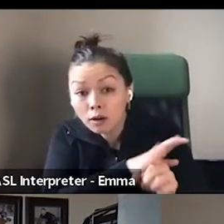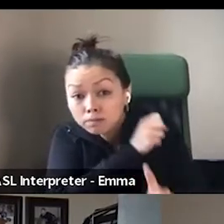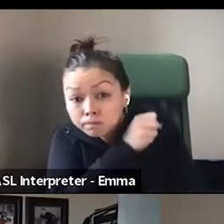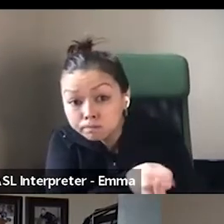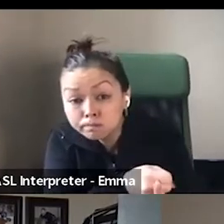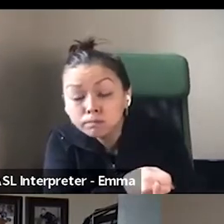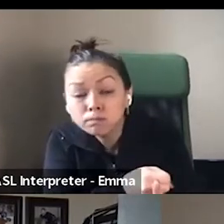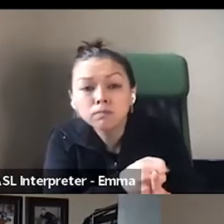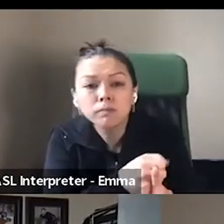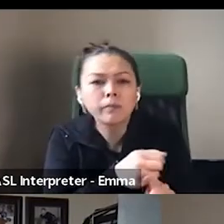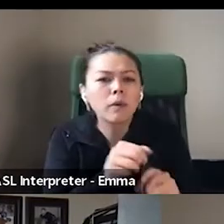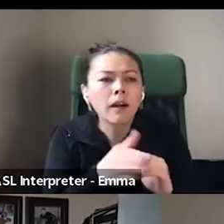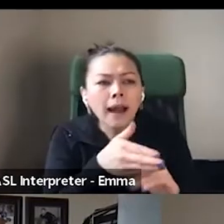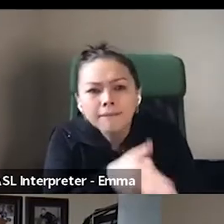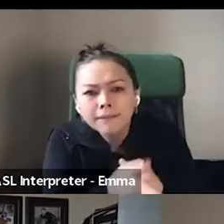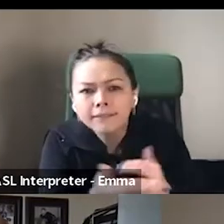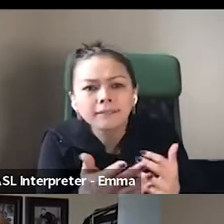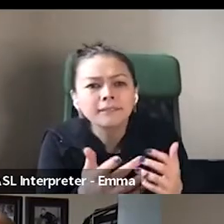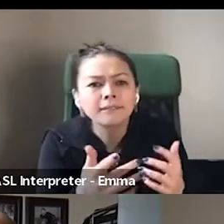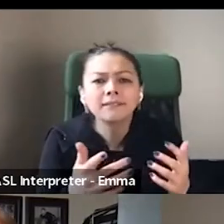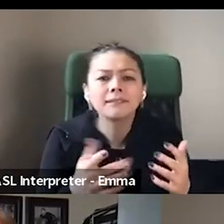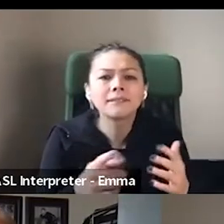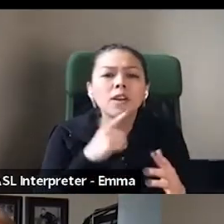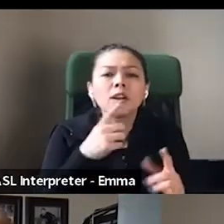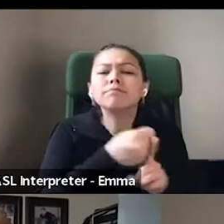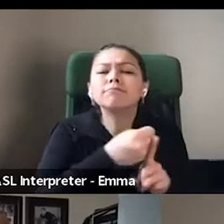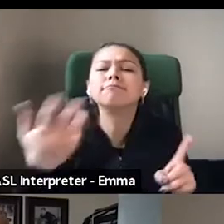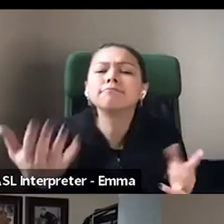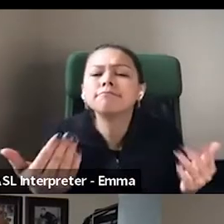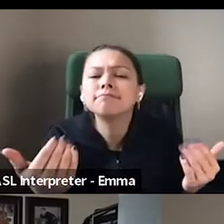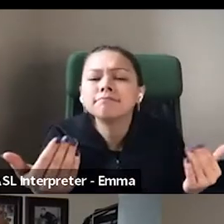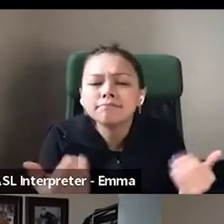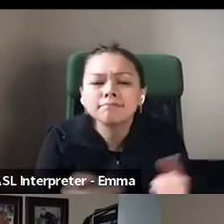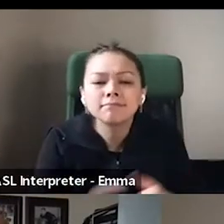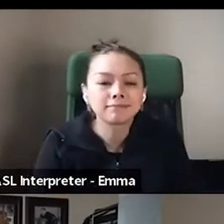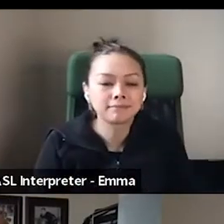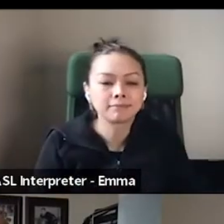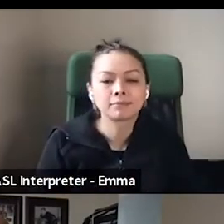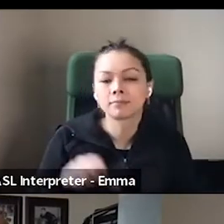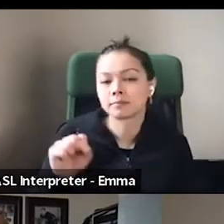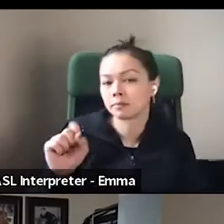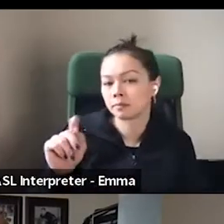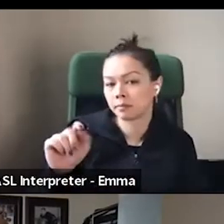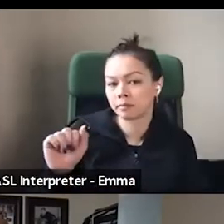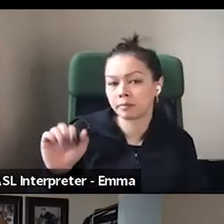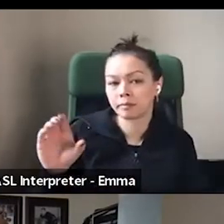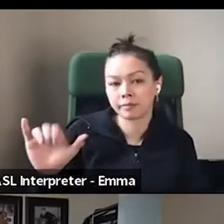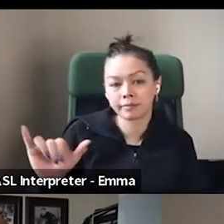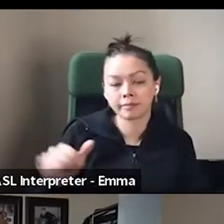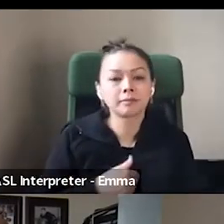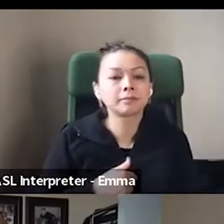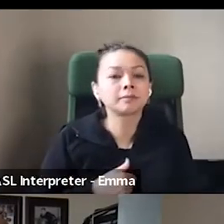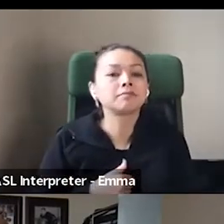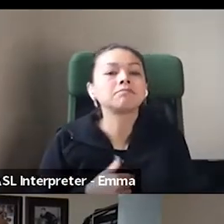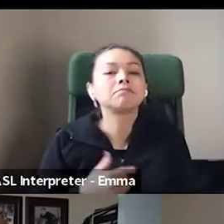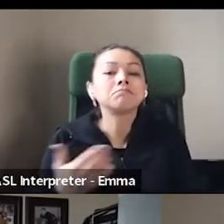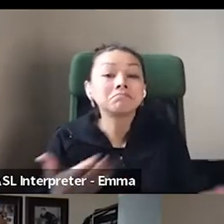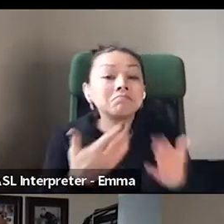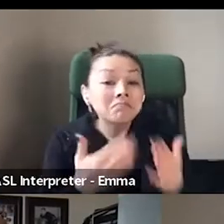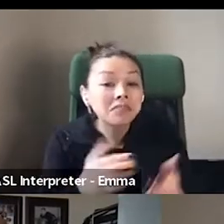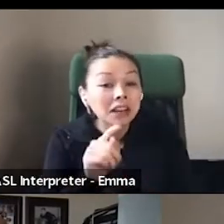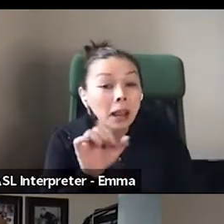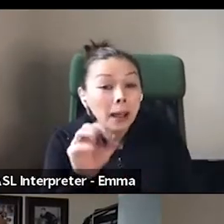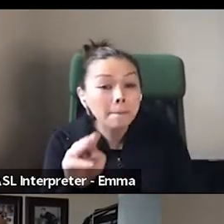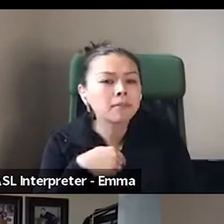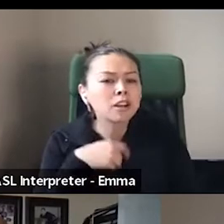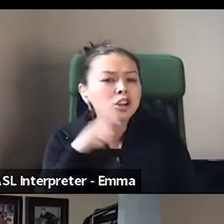thanks, Tim. So I guess I should have said in my sort of bio there that I live in Revelstoke, British Columbia,